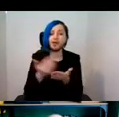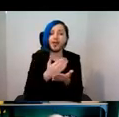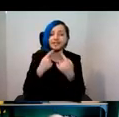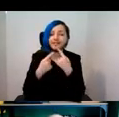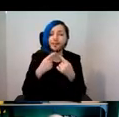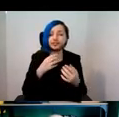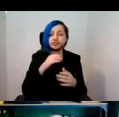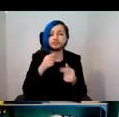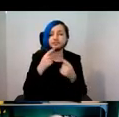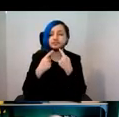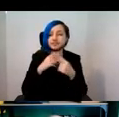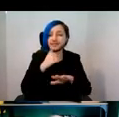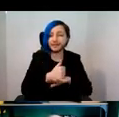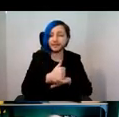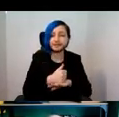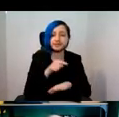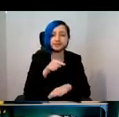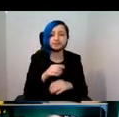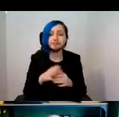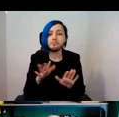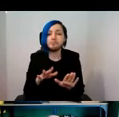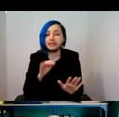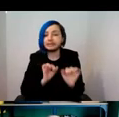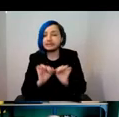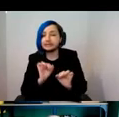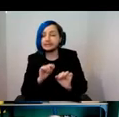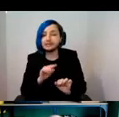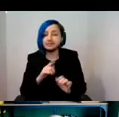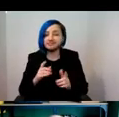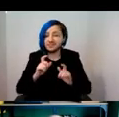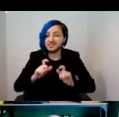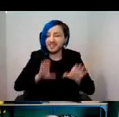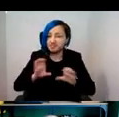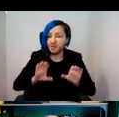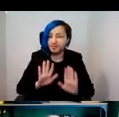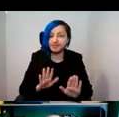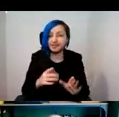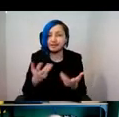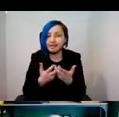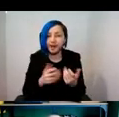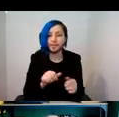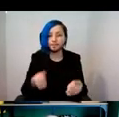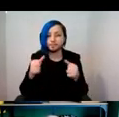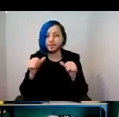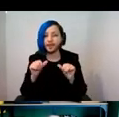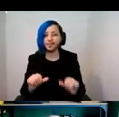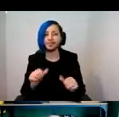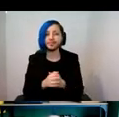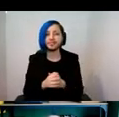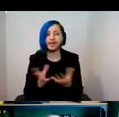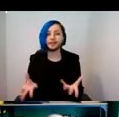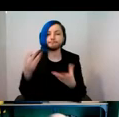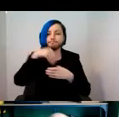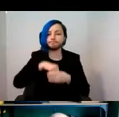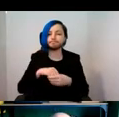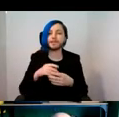its versions there. That was tentative, again, experimental. And then we ingested to our digital preservation repository.